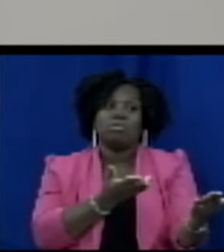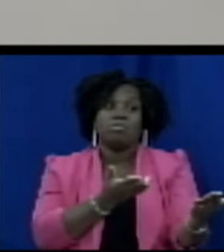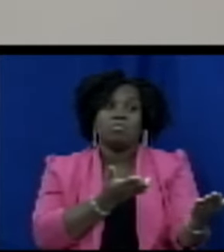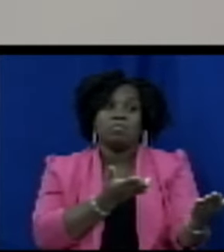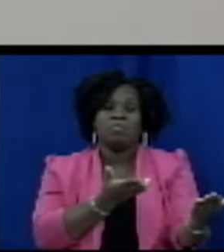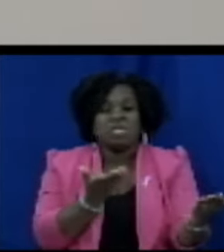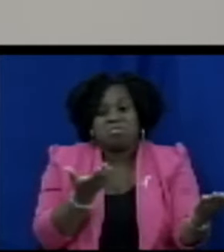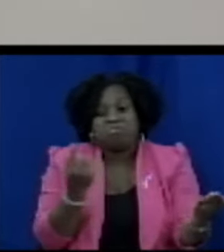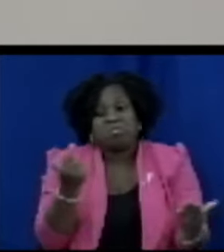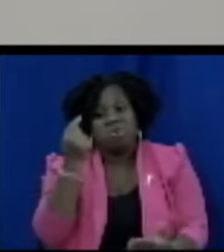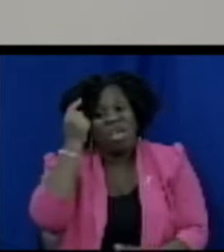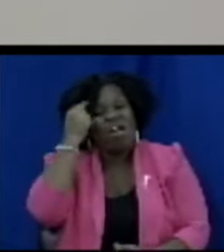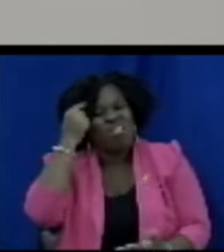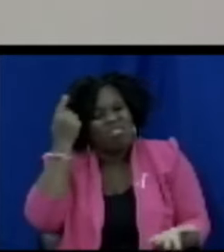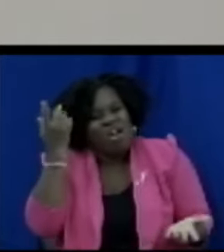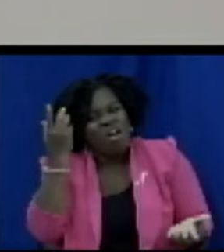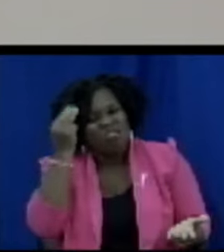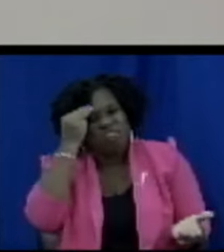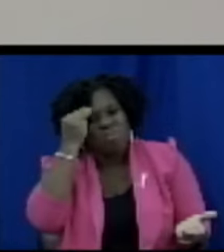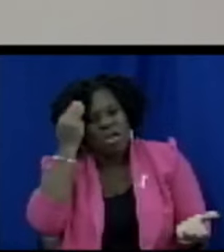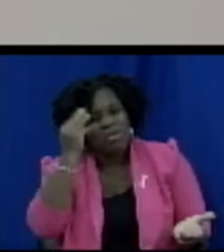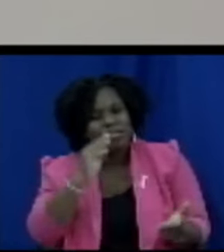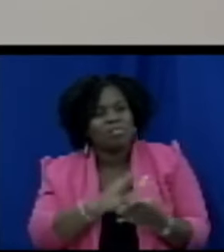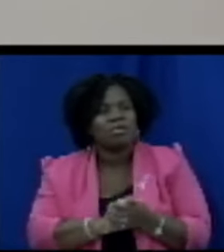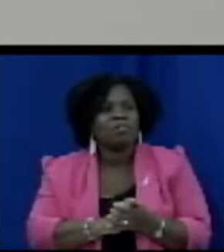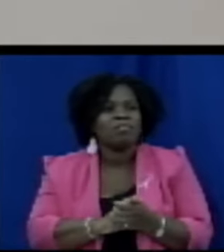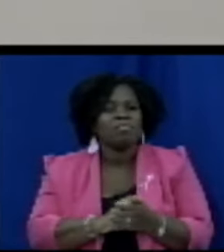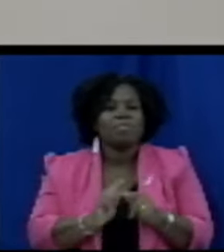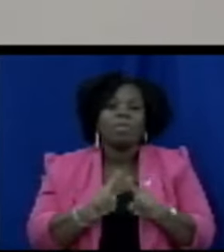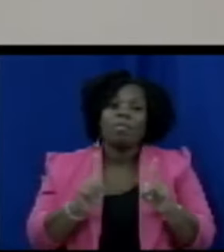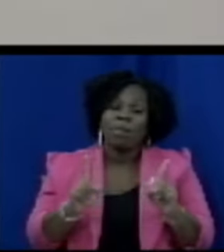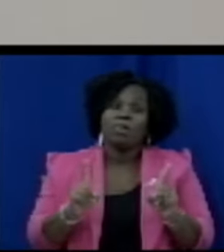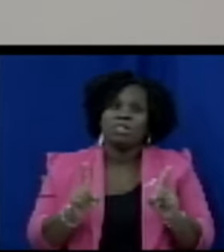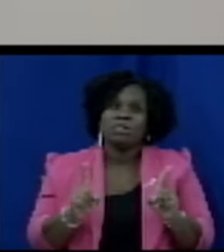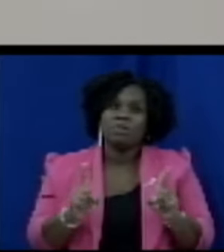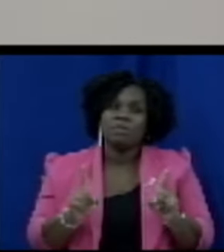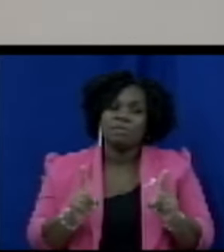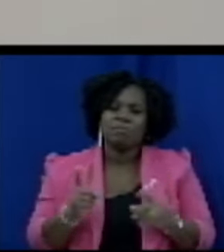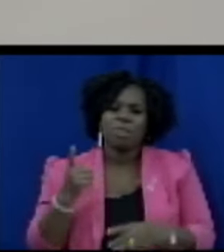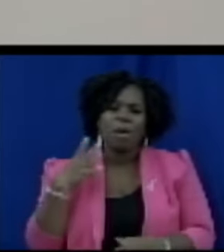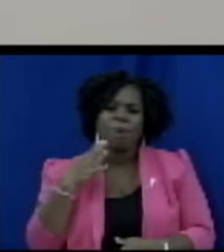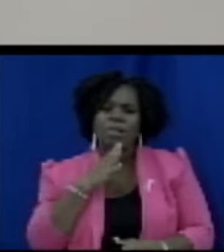just a thought that came to my mind really but anyway Madam Speaker